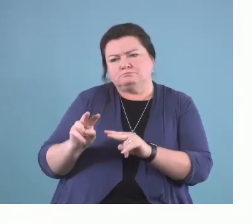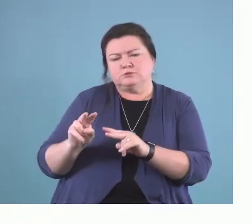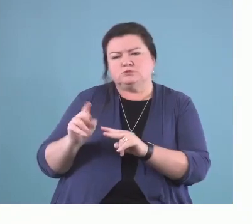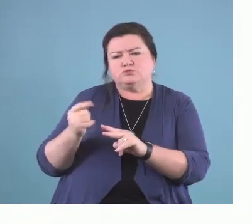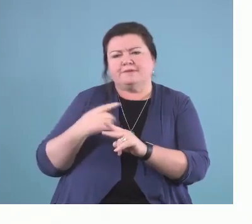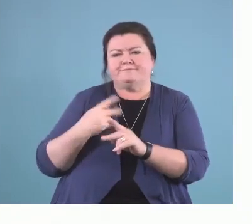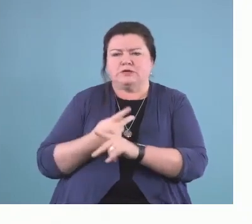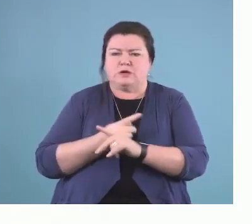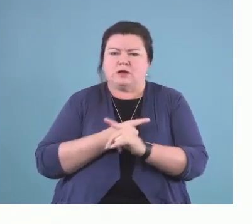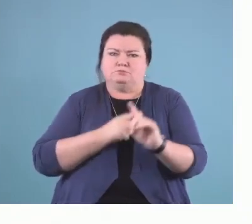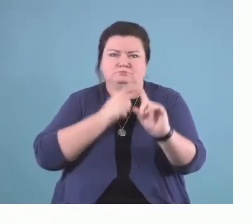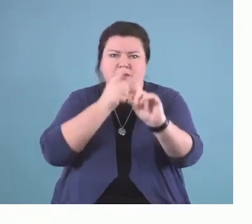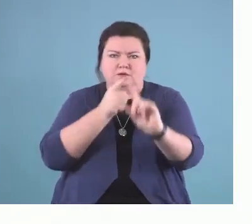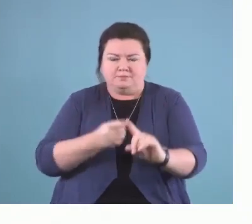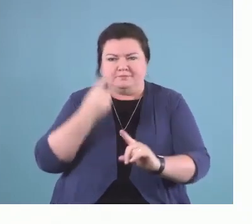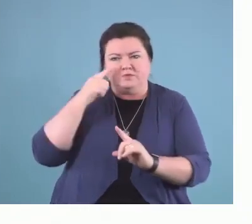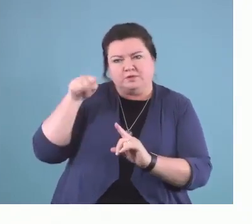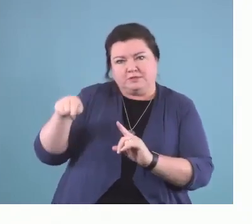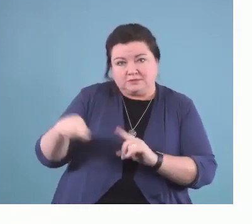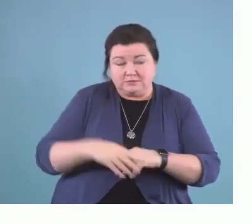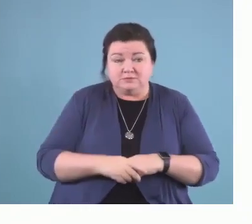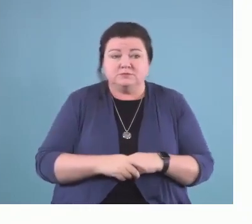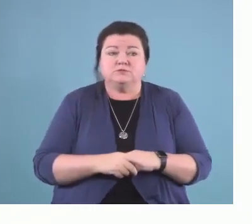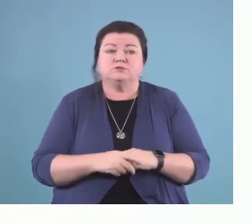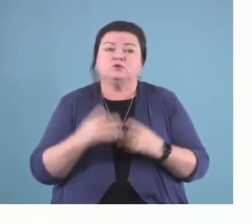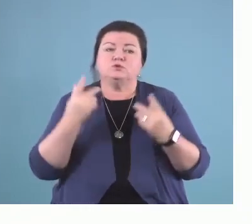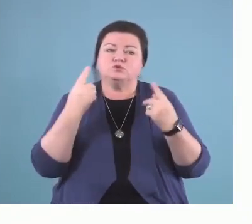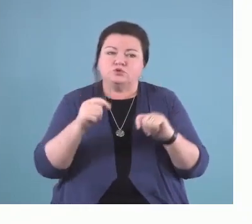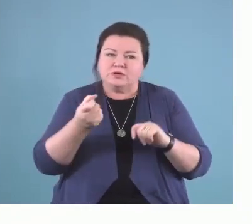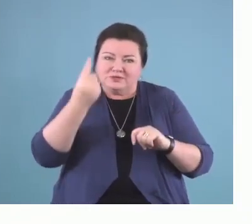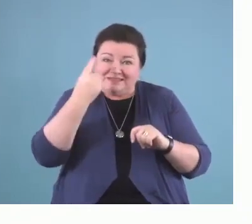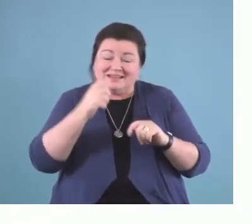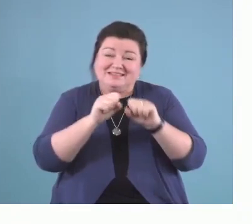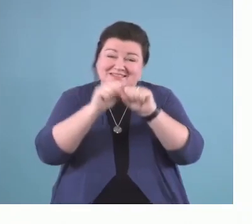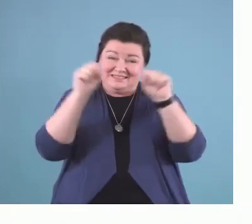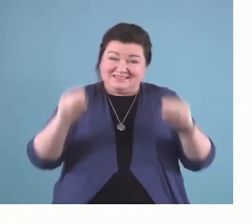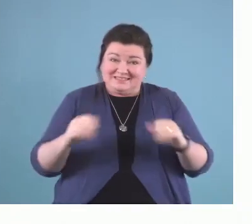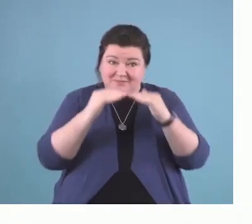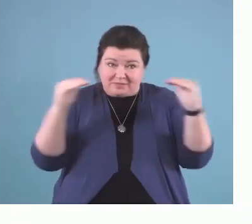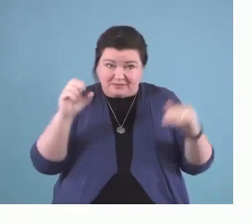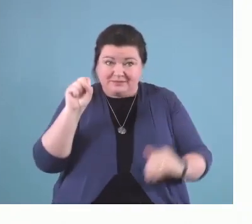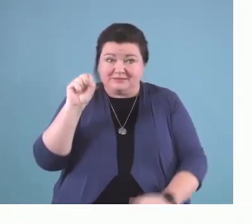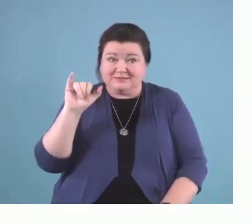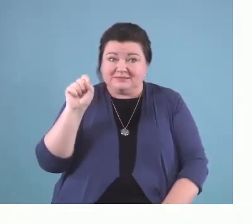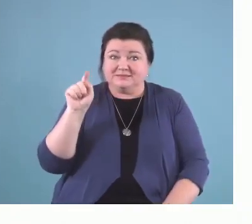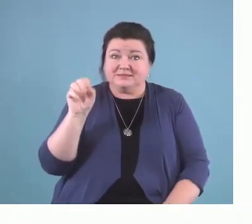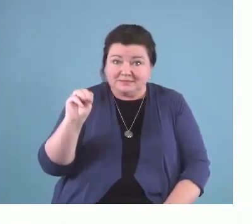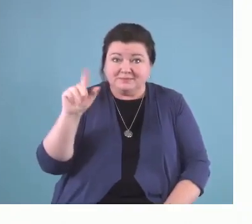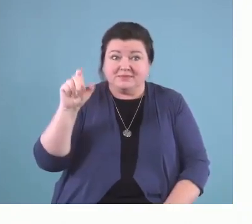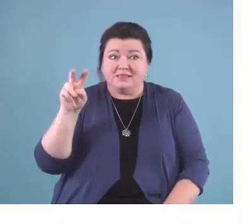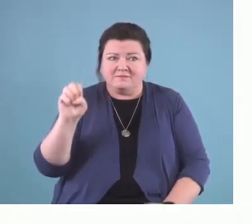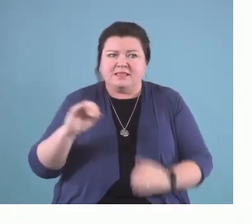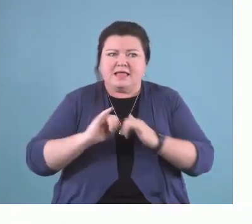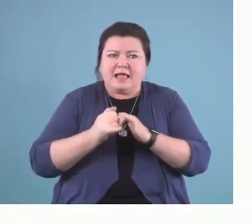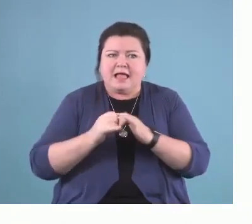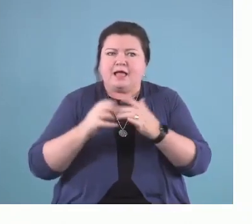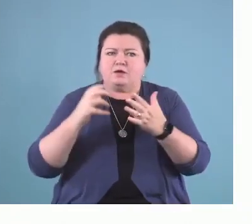I would really like to assist in the understanding at the system level that considerations of capability, opportunity,